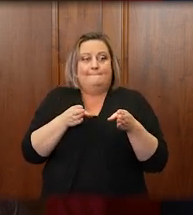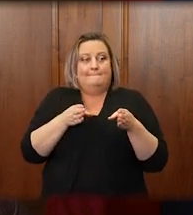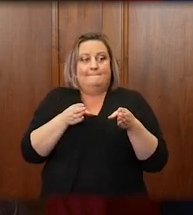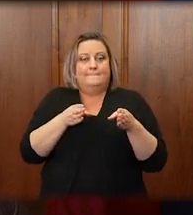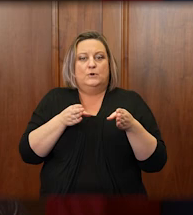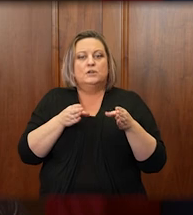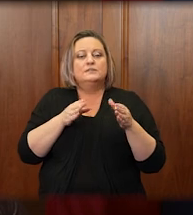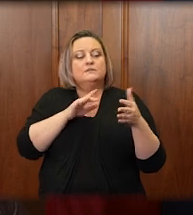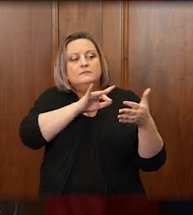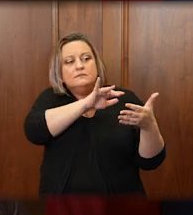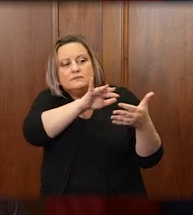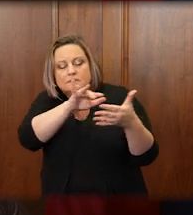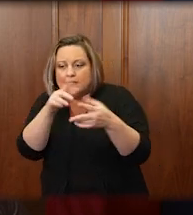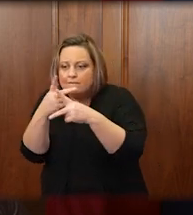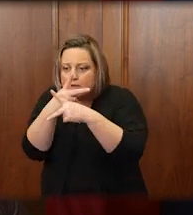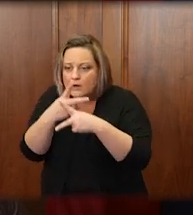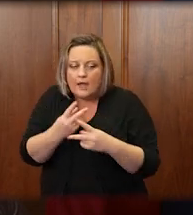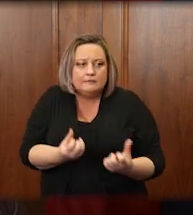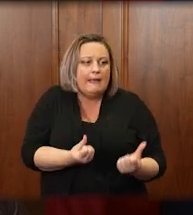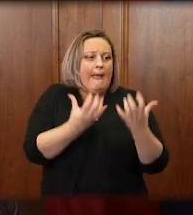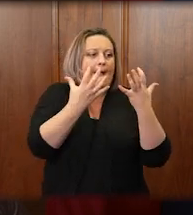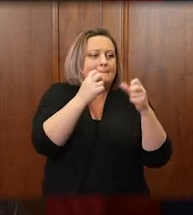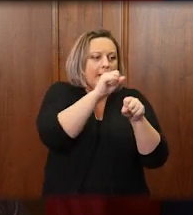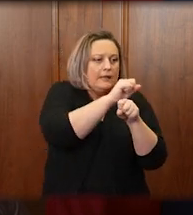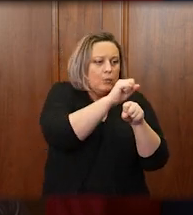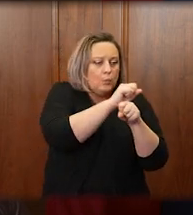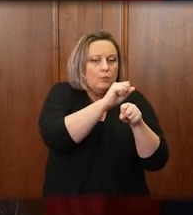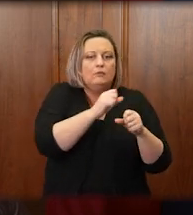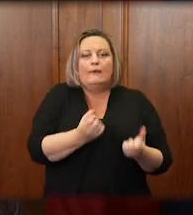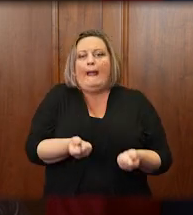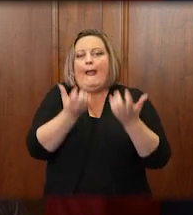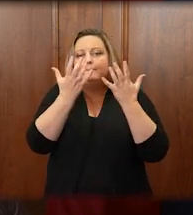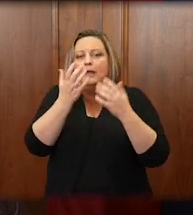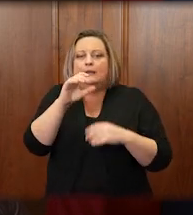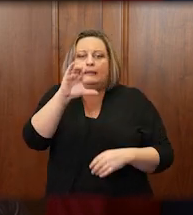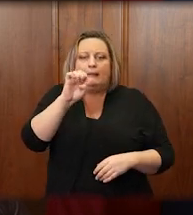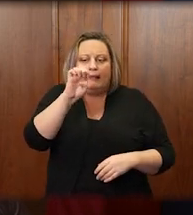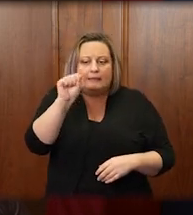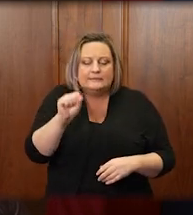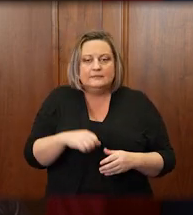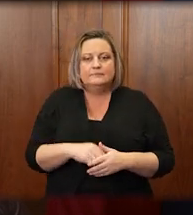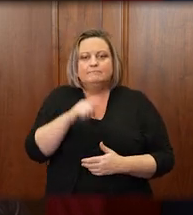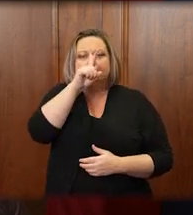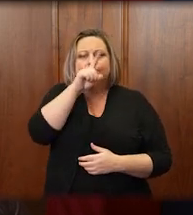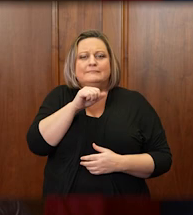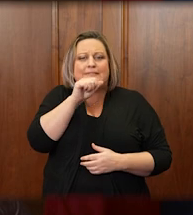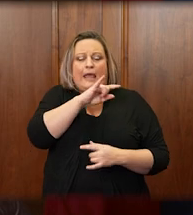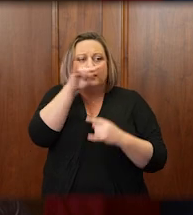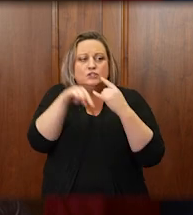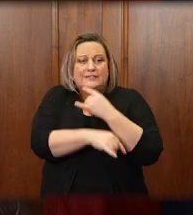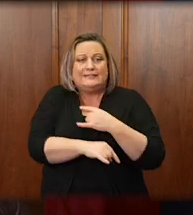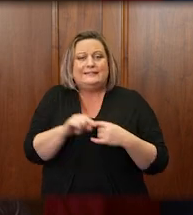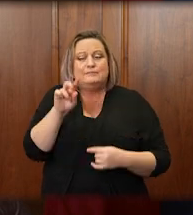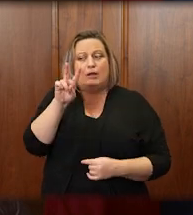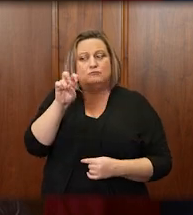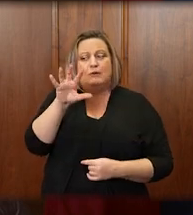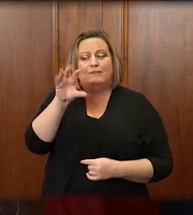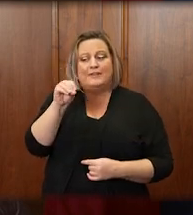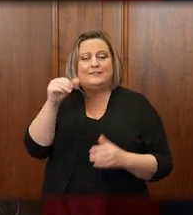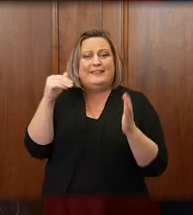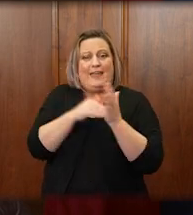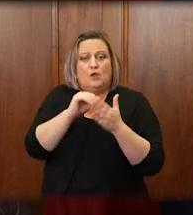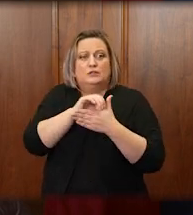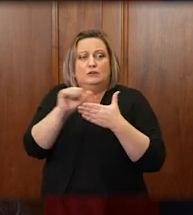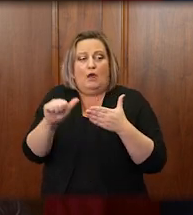workload study to weigh the cases the circuit and district courts have. This is not cheap. It costs about $250,000